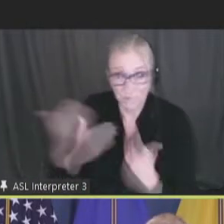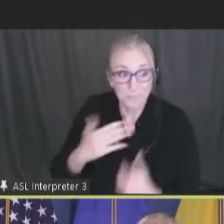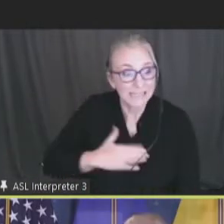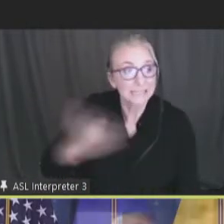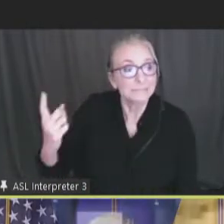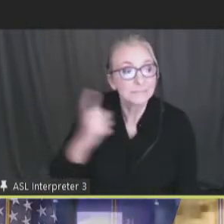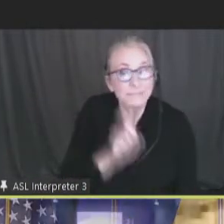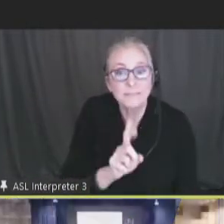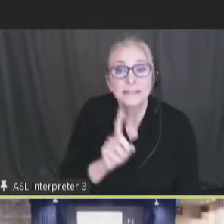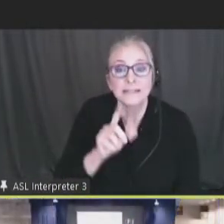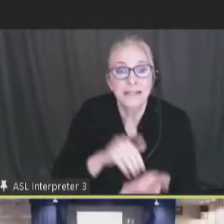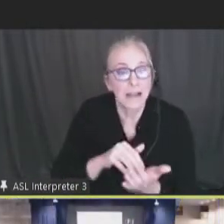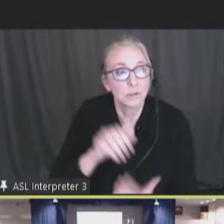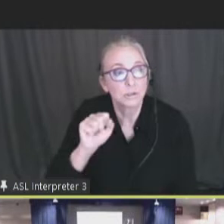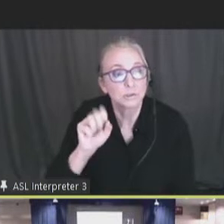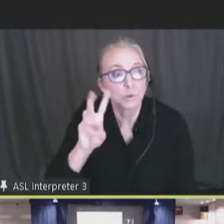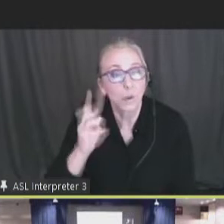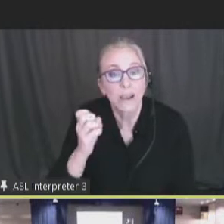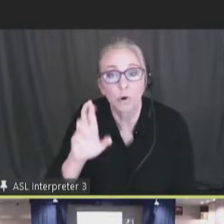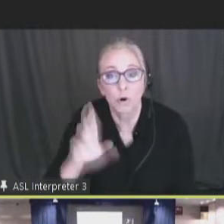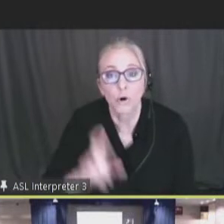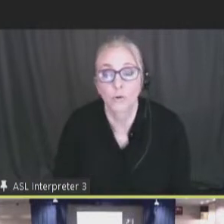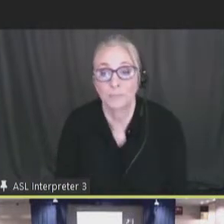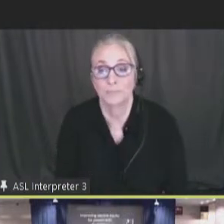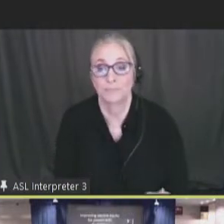she will start us off. Bonnie